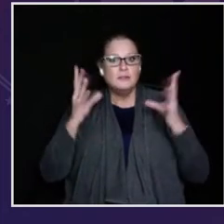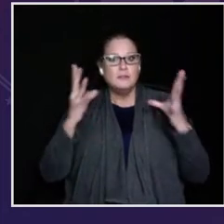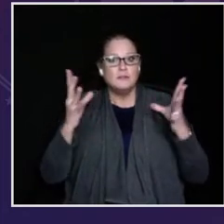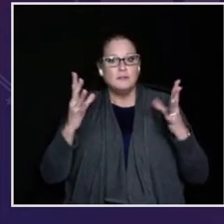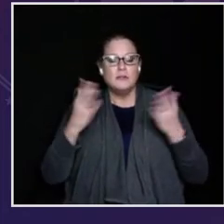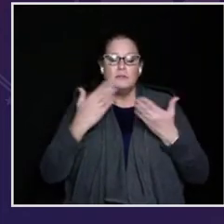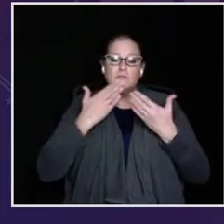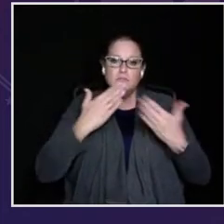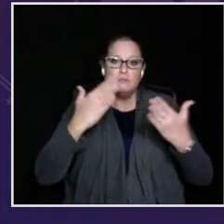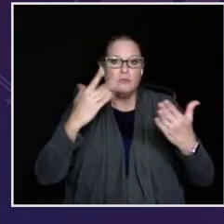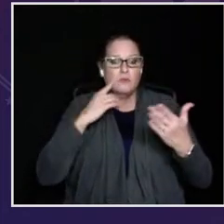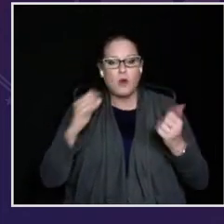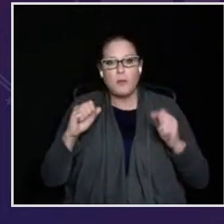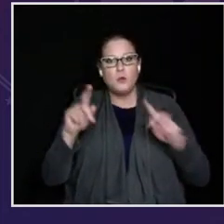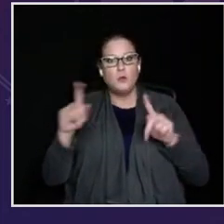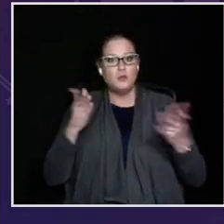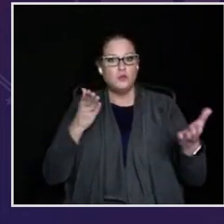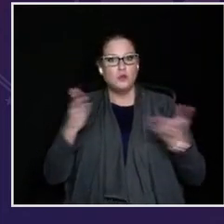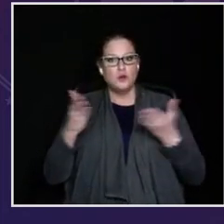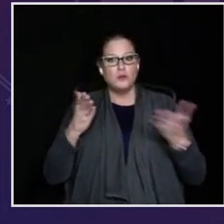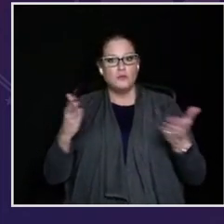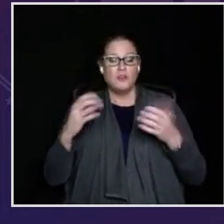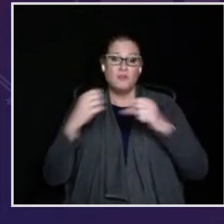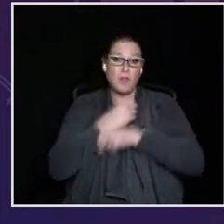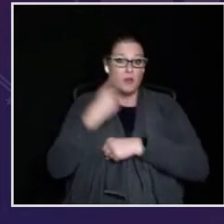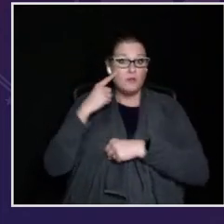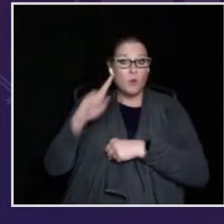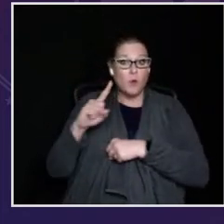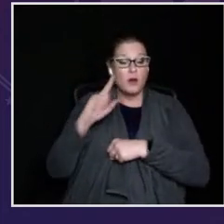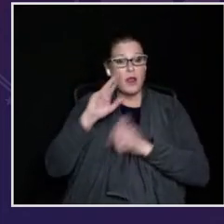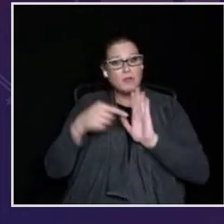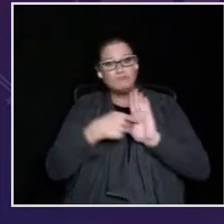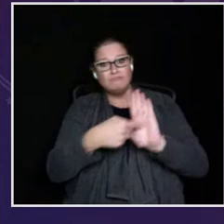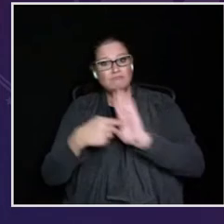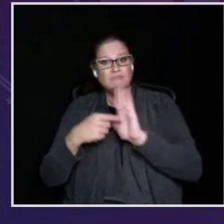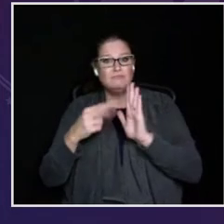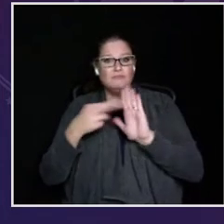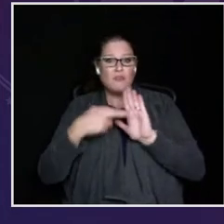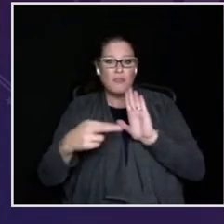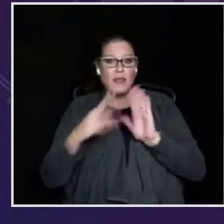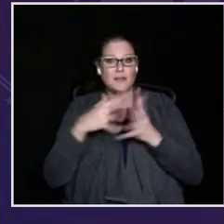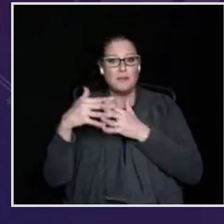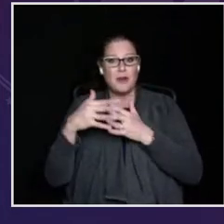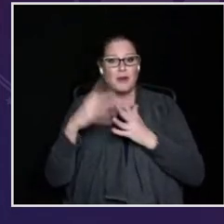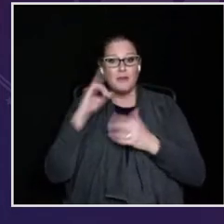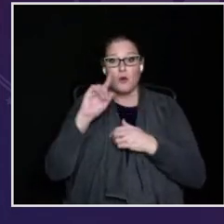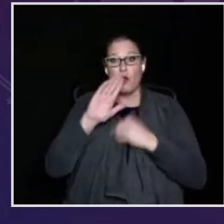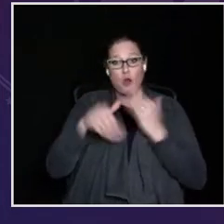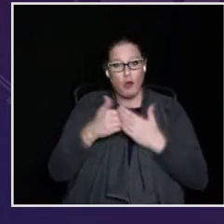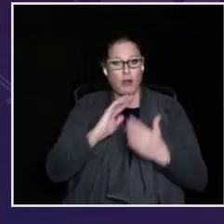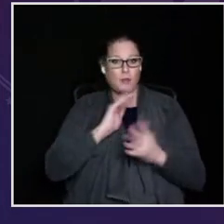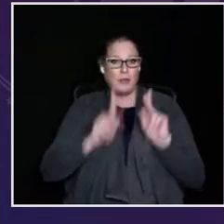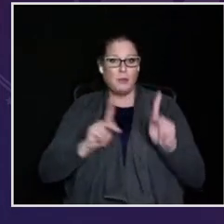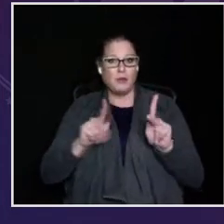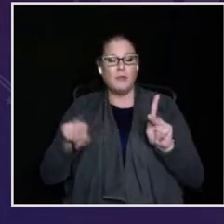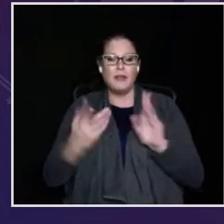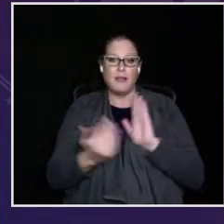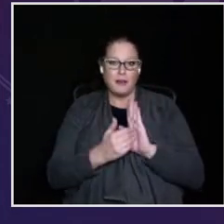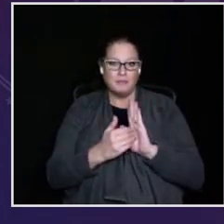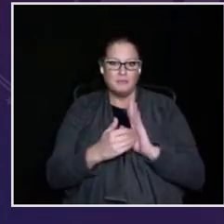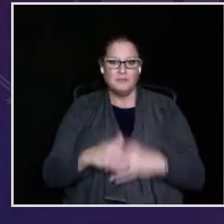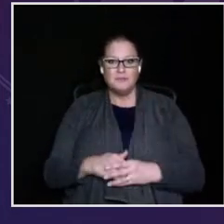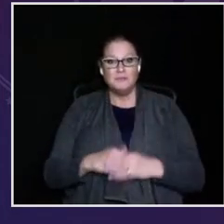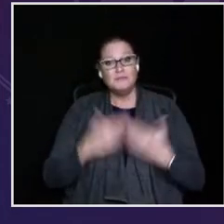help communities lift themselves out of the current crisis. And I am grateful for this chance to serve, fight for, and reflect